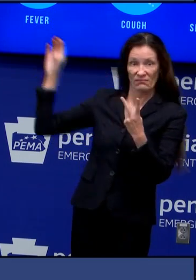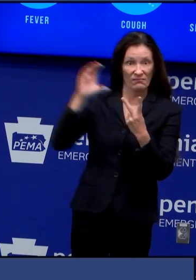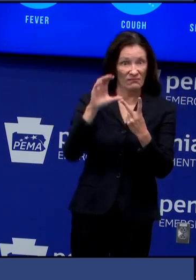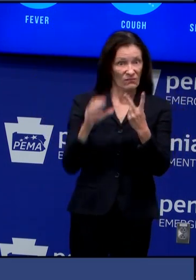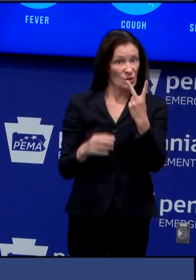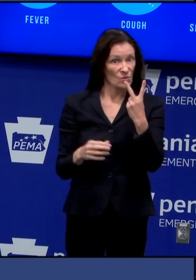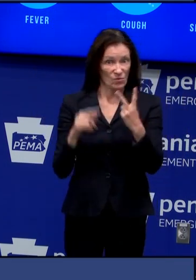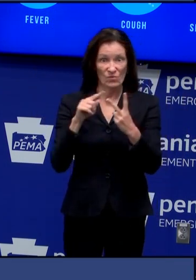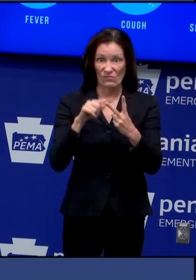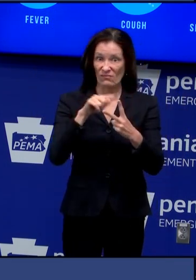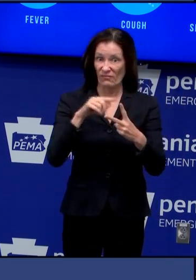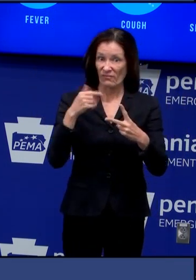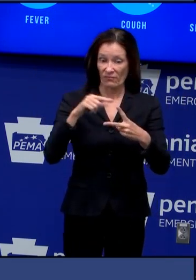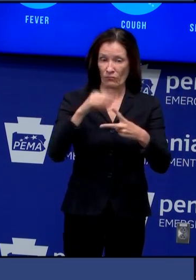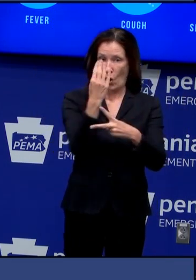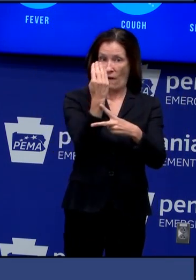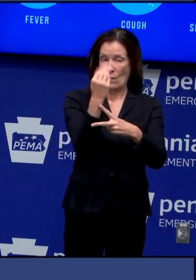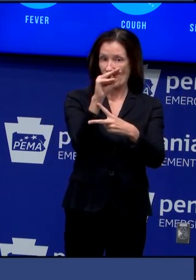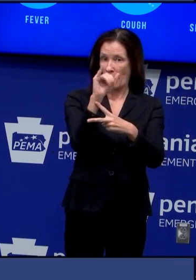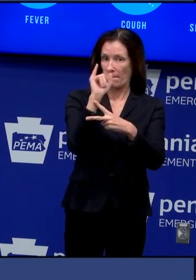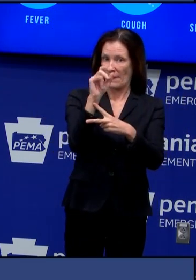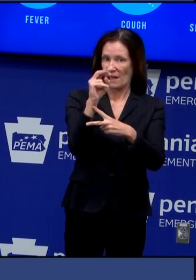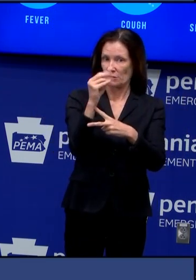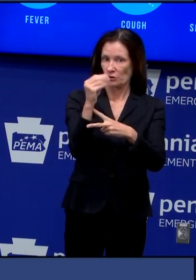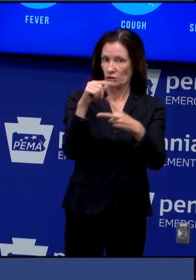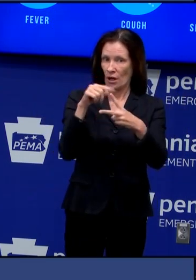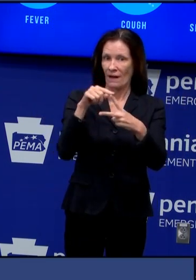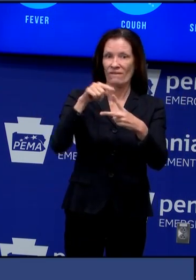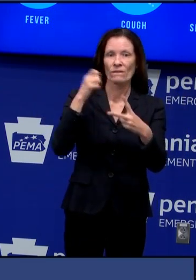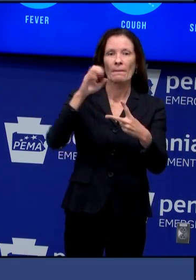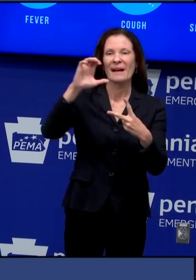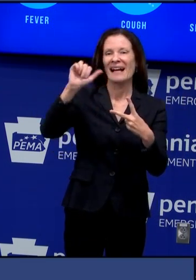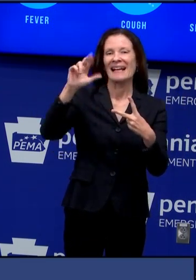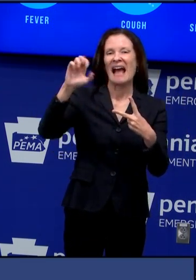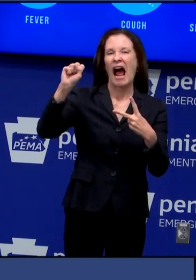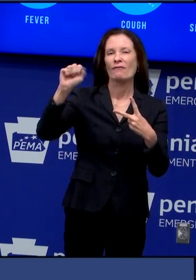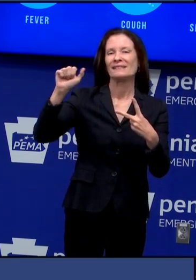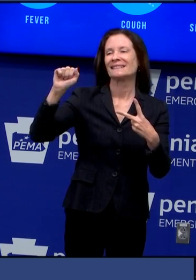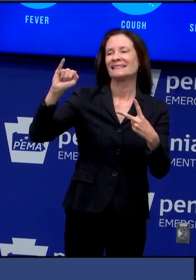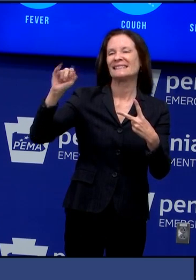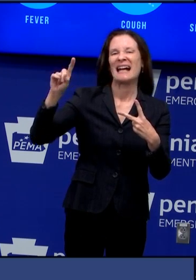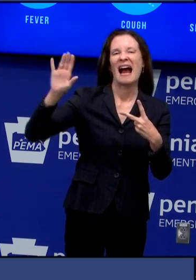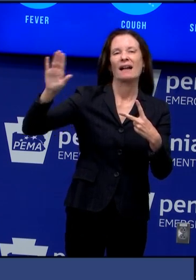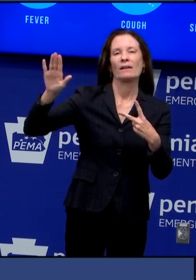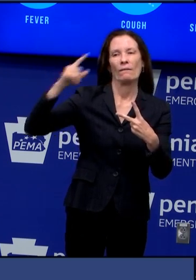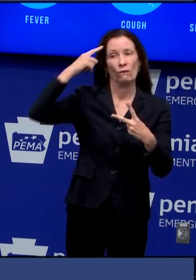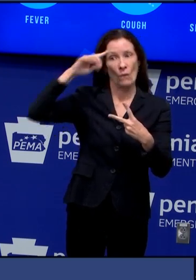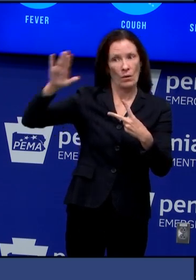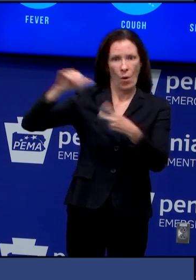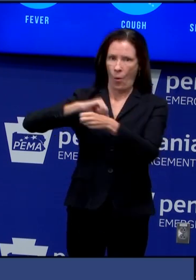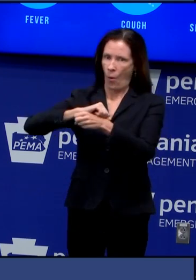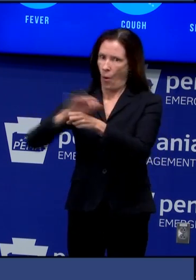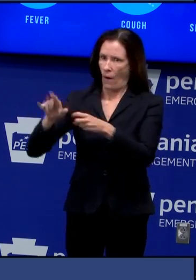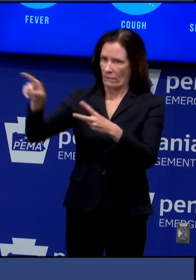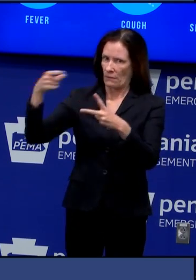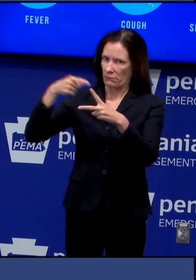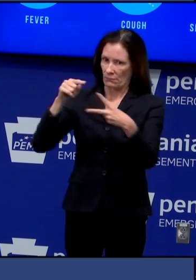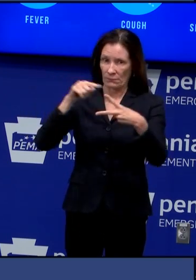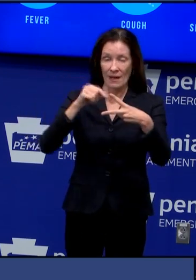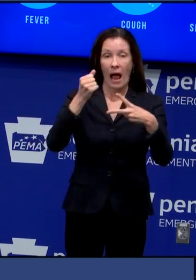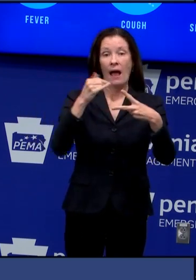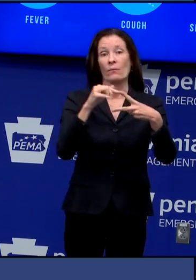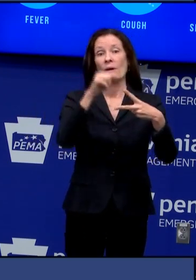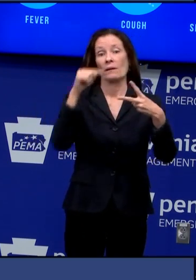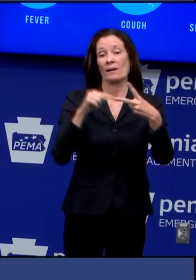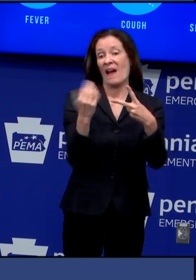14 million dollars from cares act covet 19 specific dollars and about 15 million dollars previous to